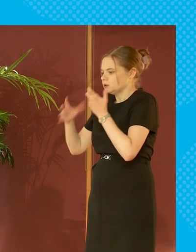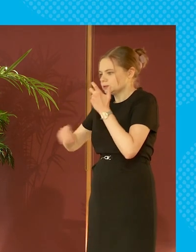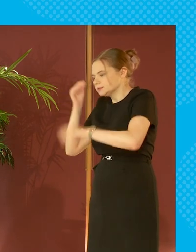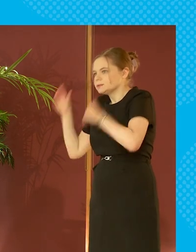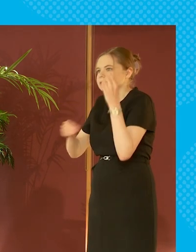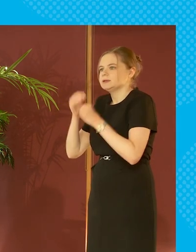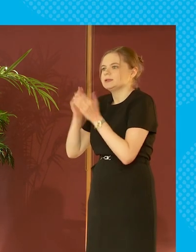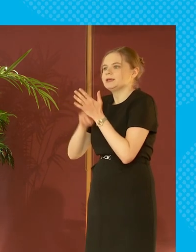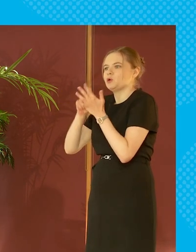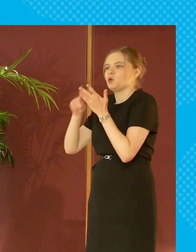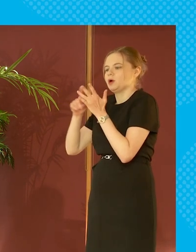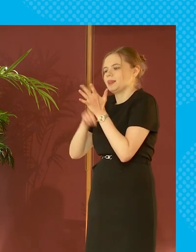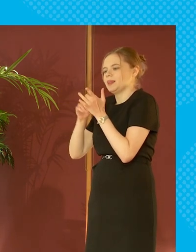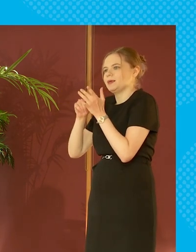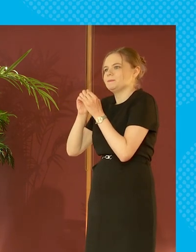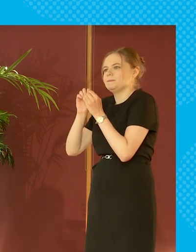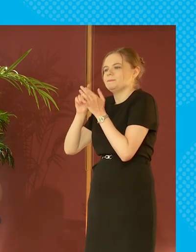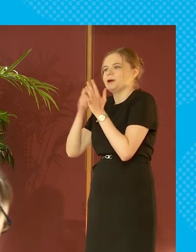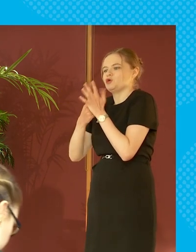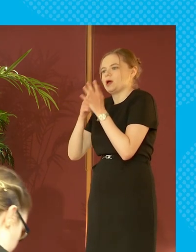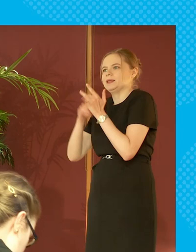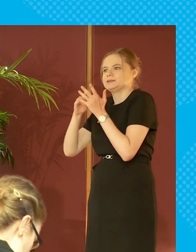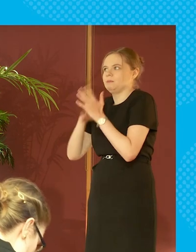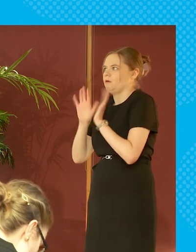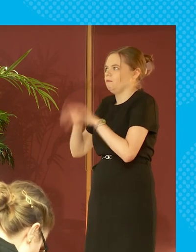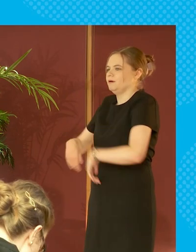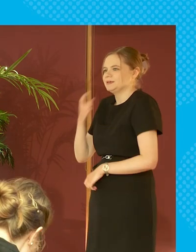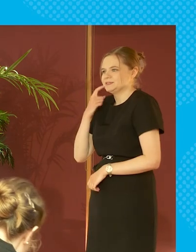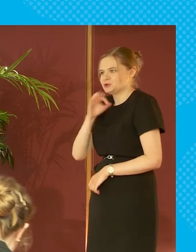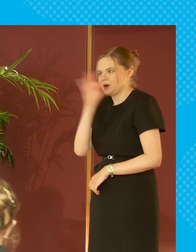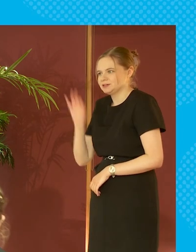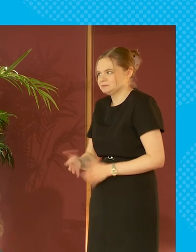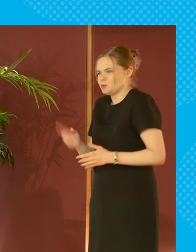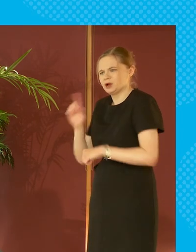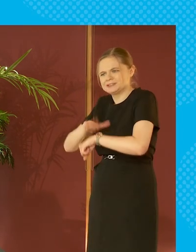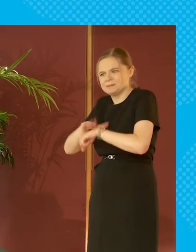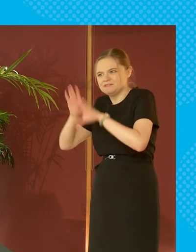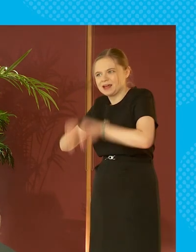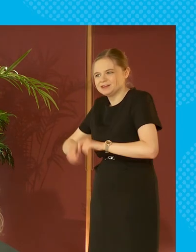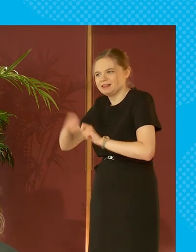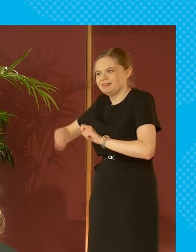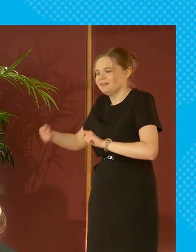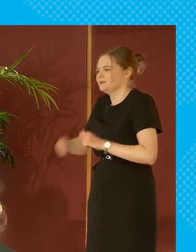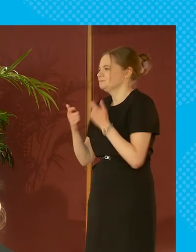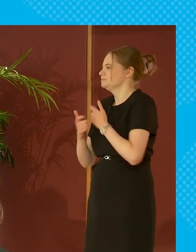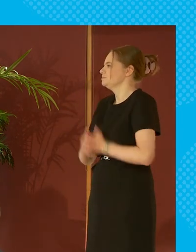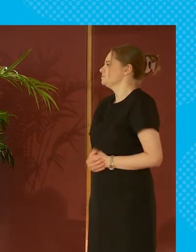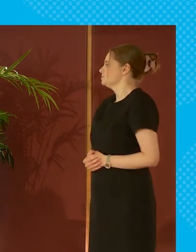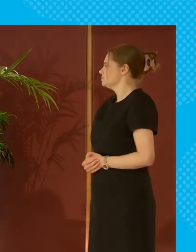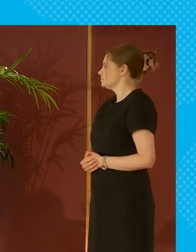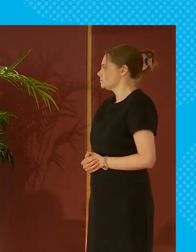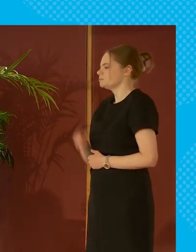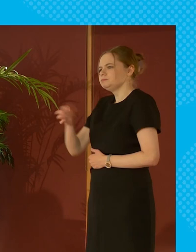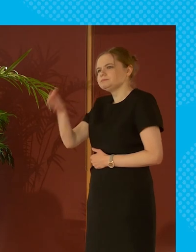dismantle neoliberalism what what time do we finish um i mean to